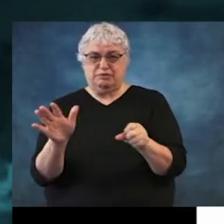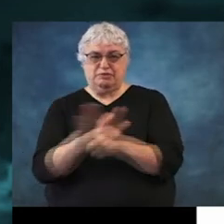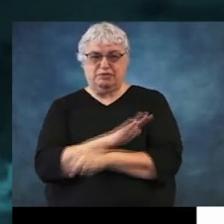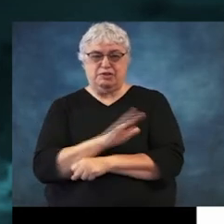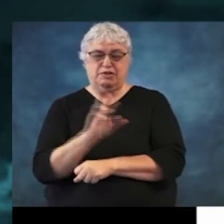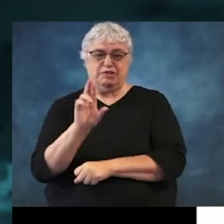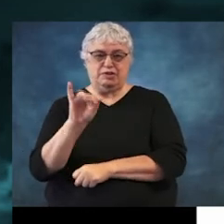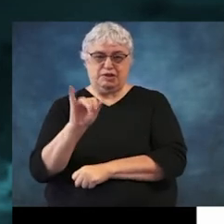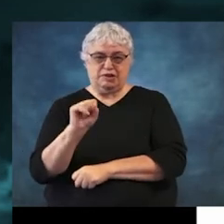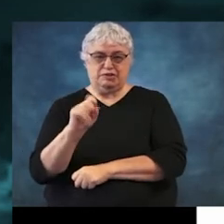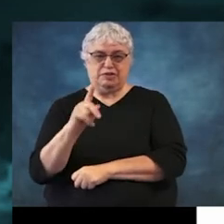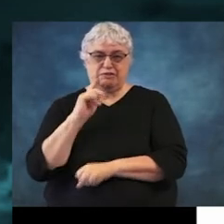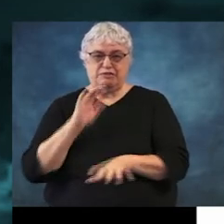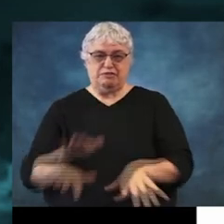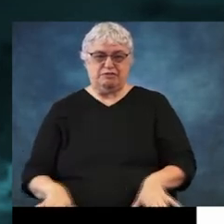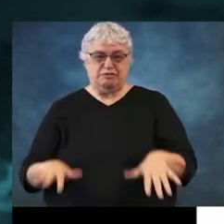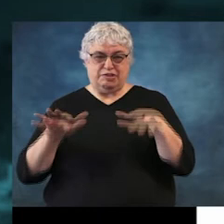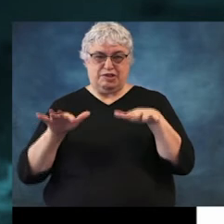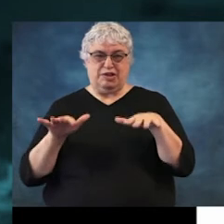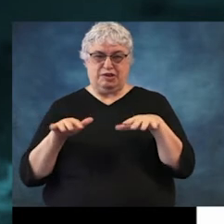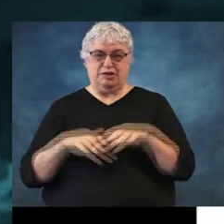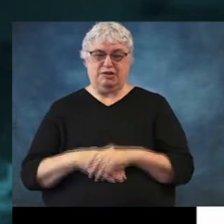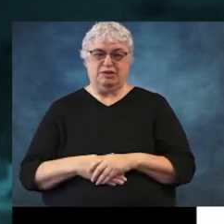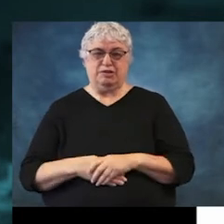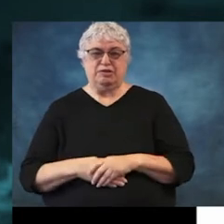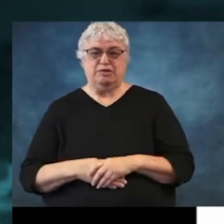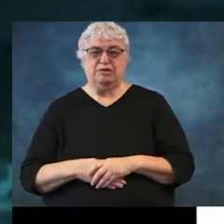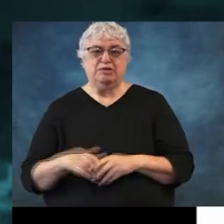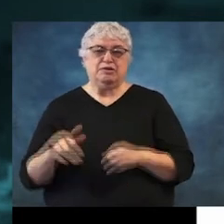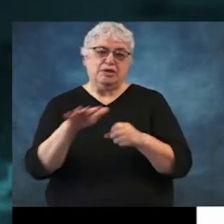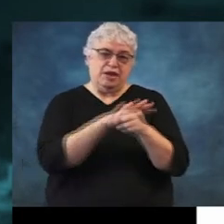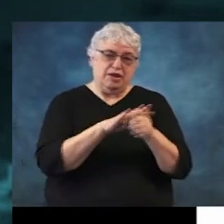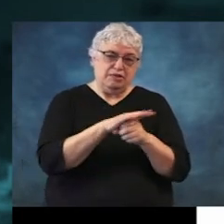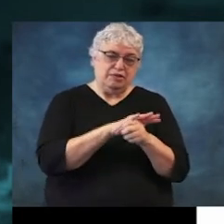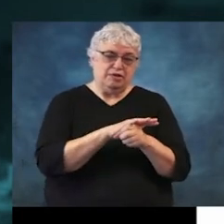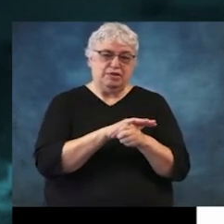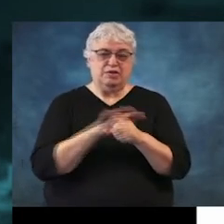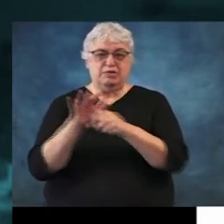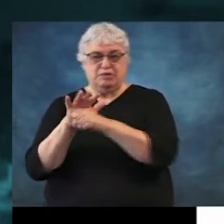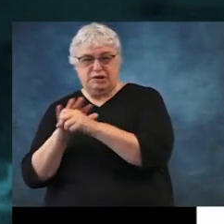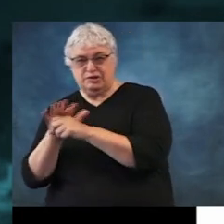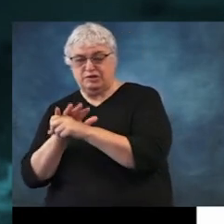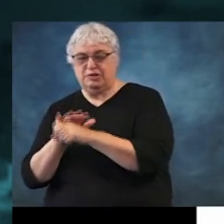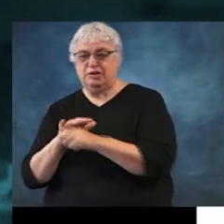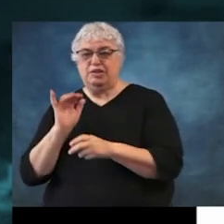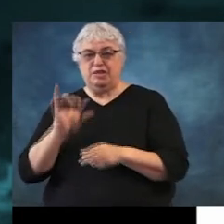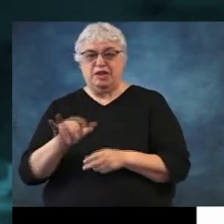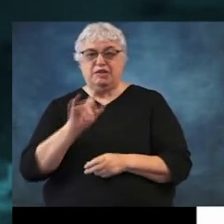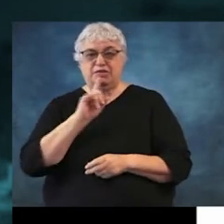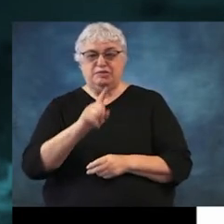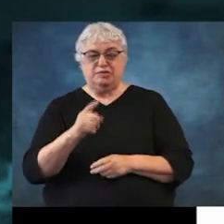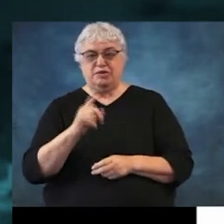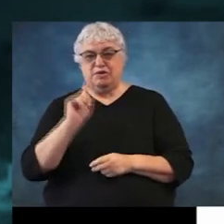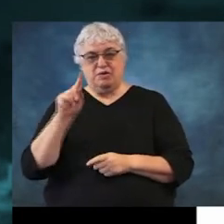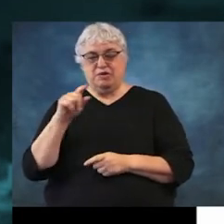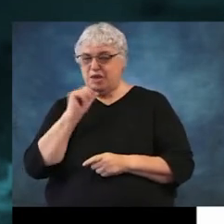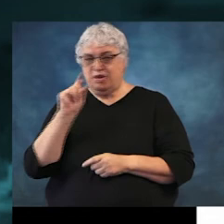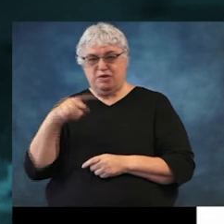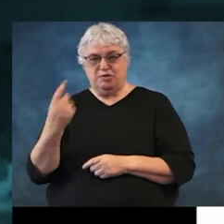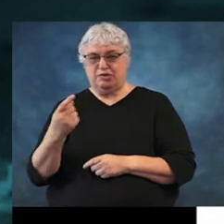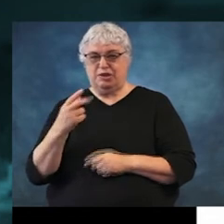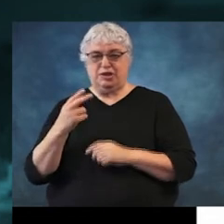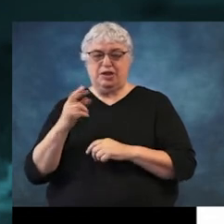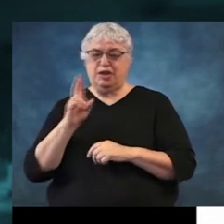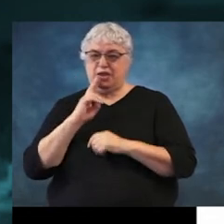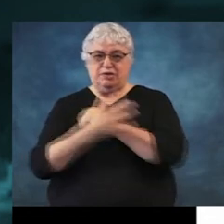risk of flooding that an area or a region faces. And this is true for not only Harris County, but